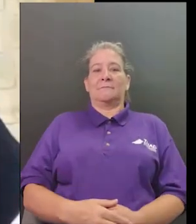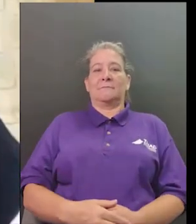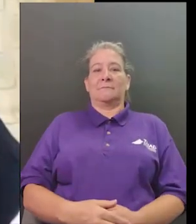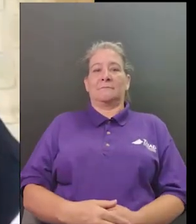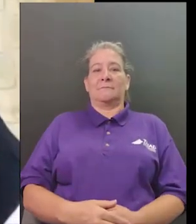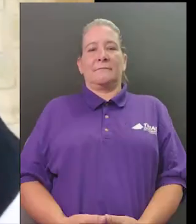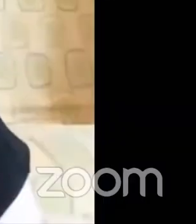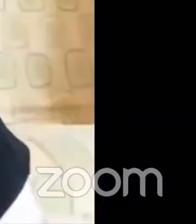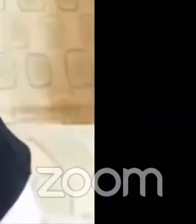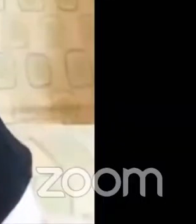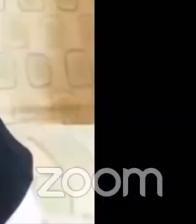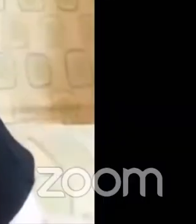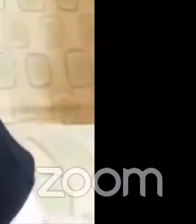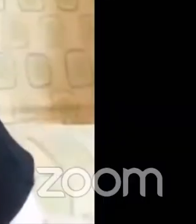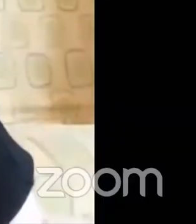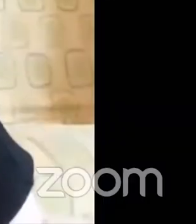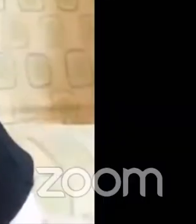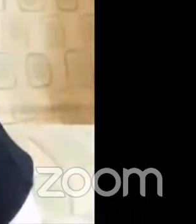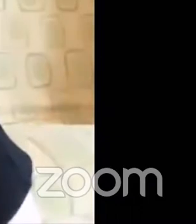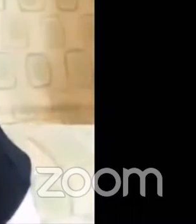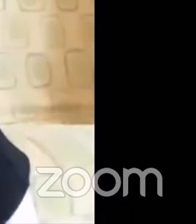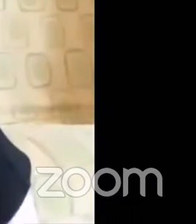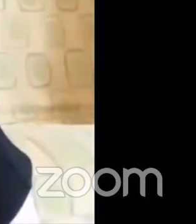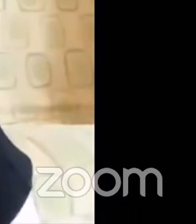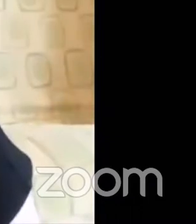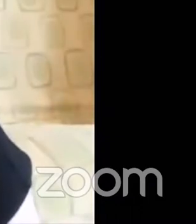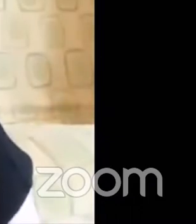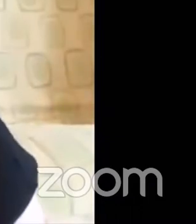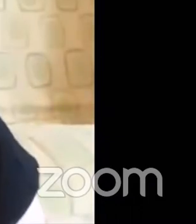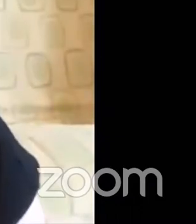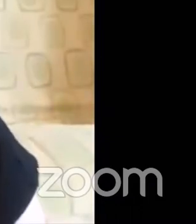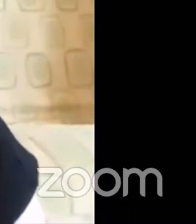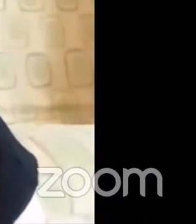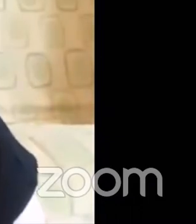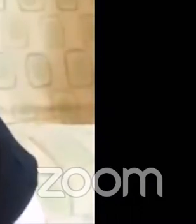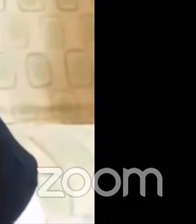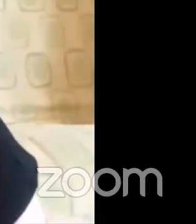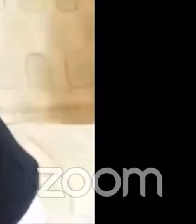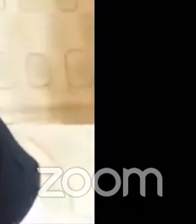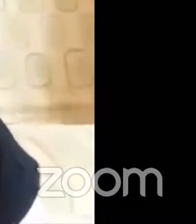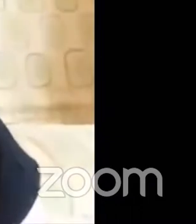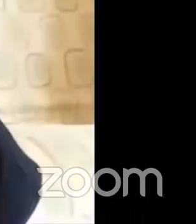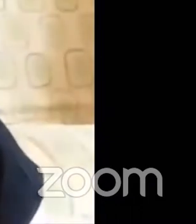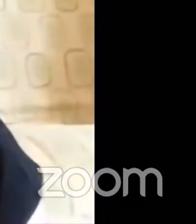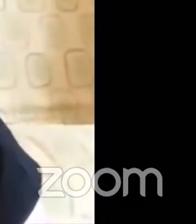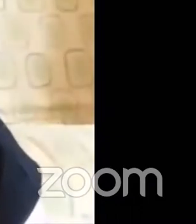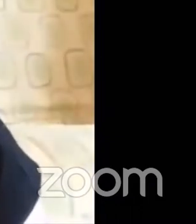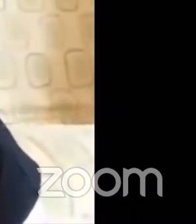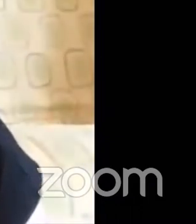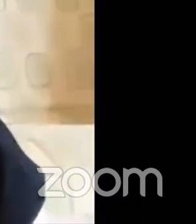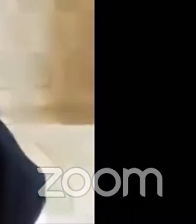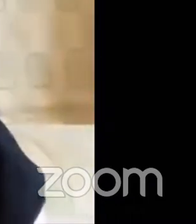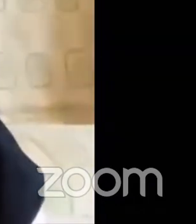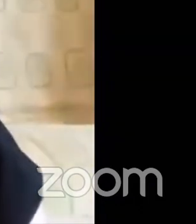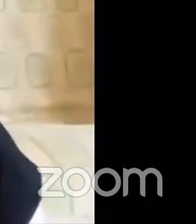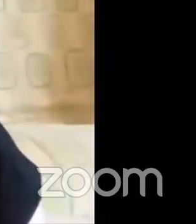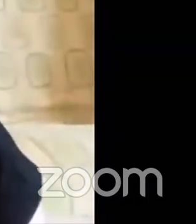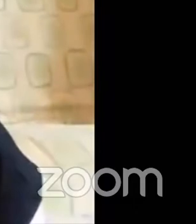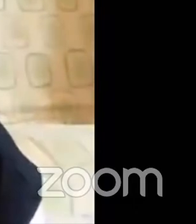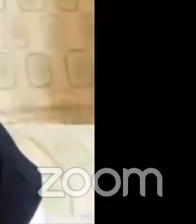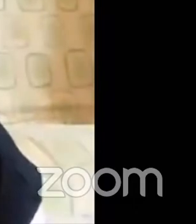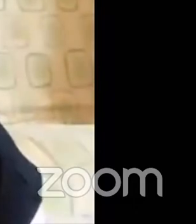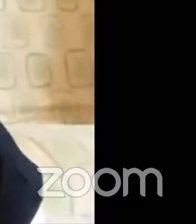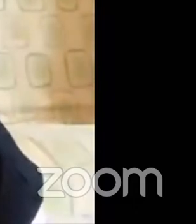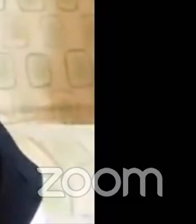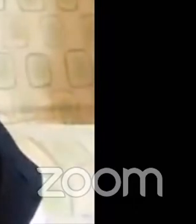and guess what them if Sybil londington did the same thing in fact she rode